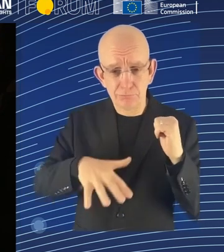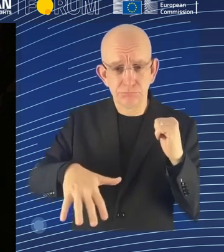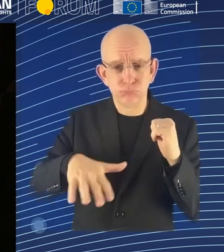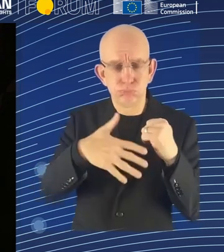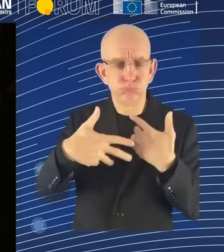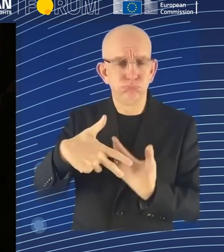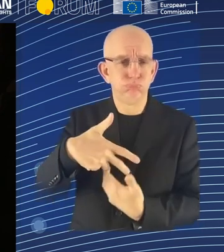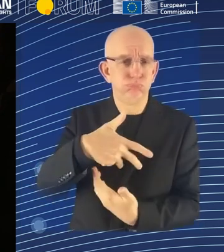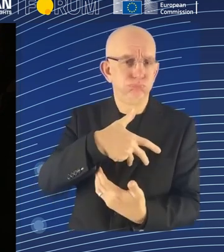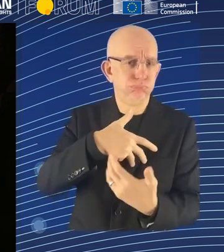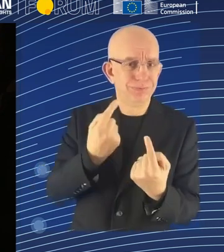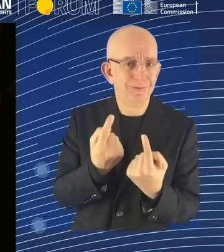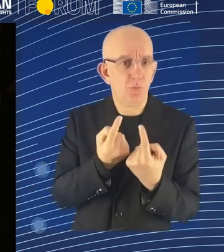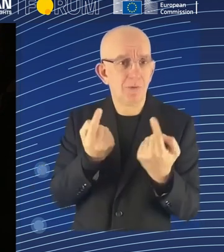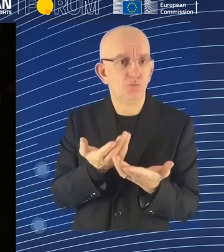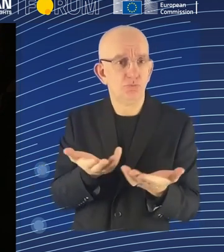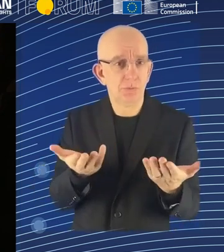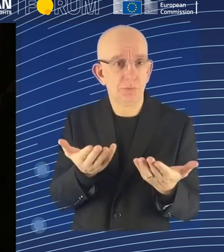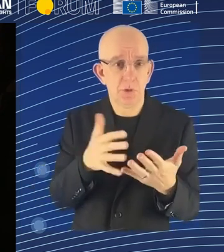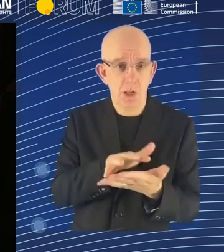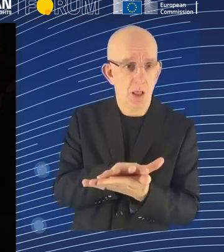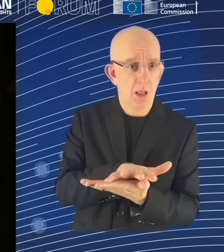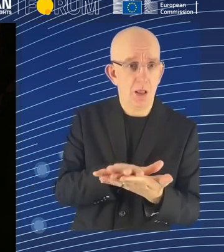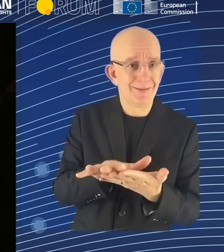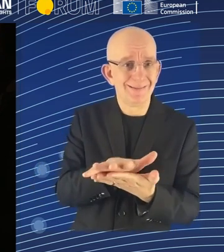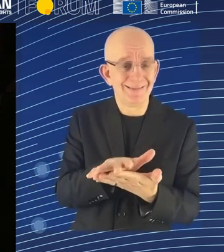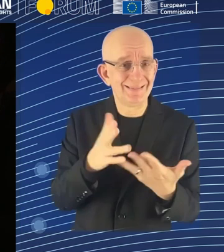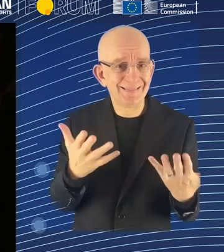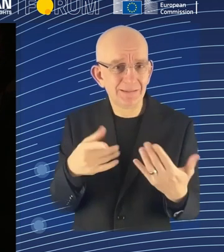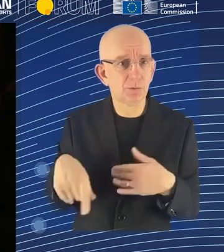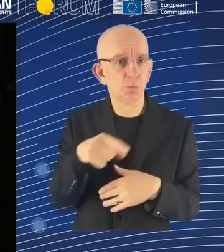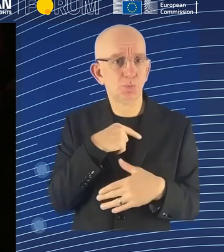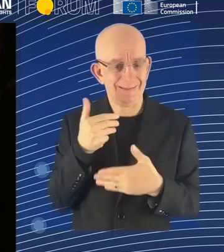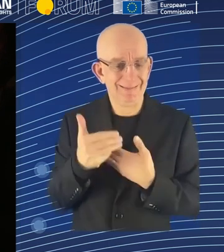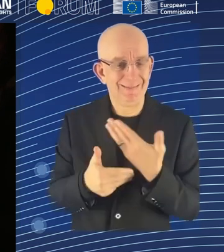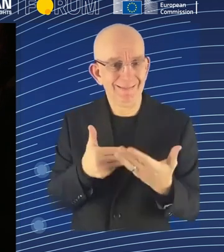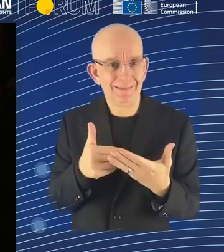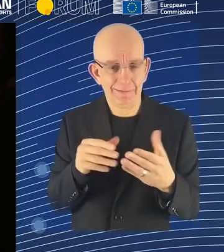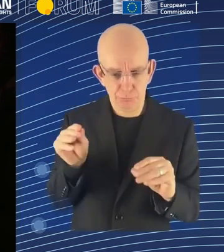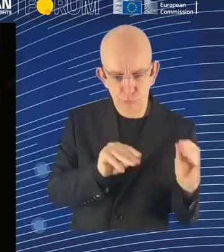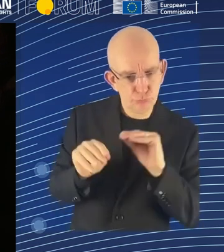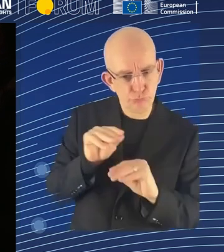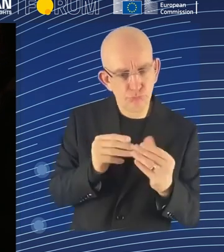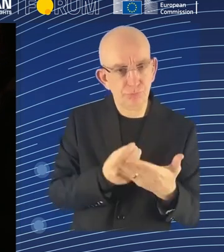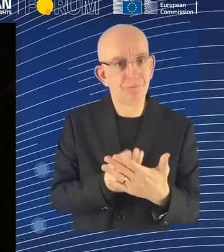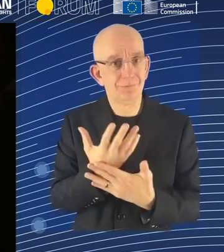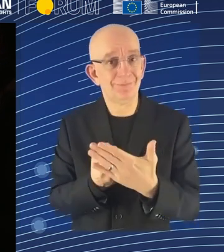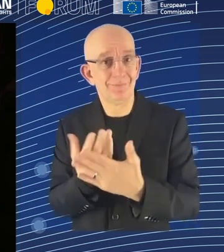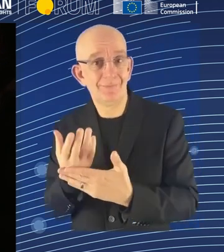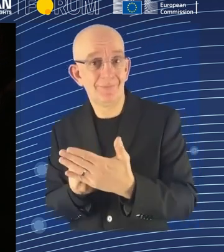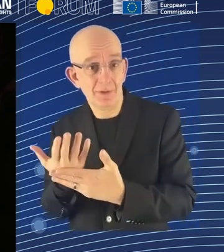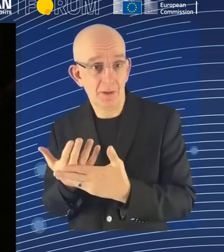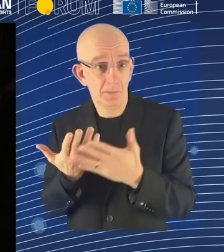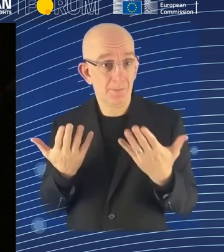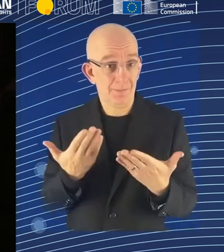second question is about whether or not the systems work. In computer science, there's an interesting sort of emerging discourse around what's being called